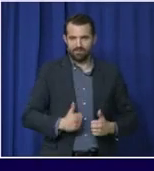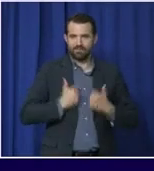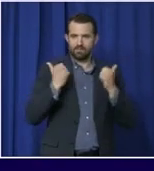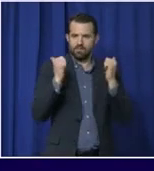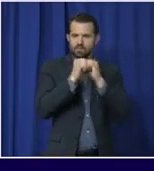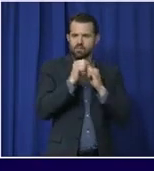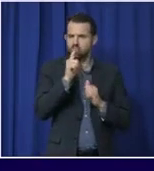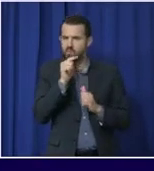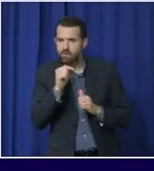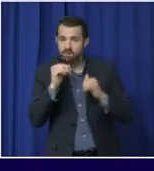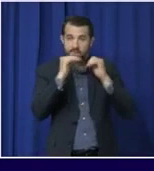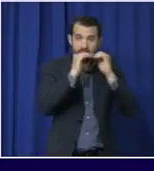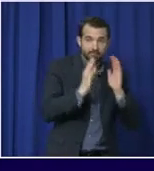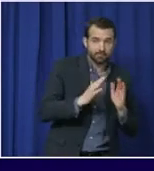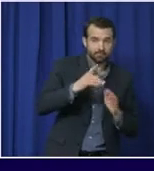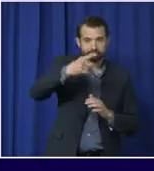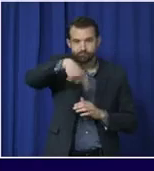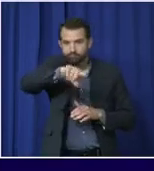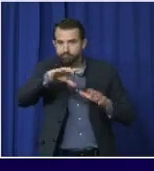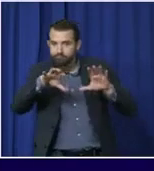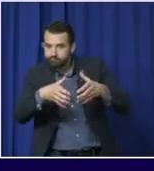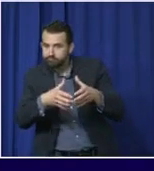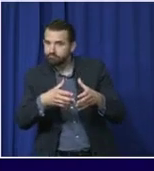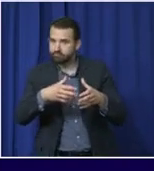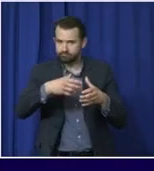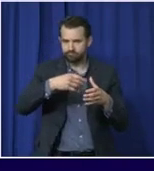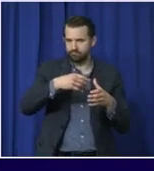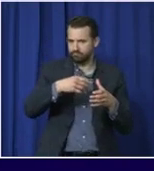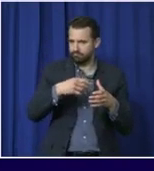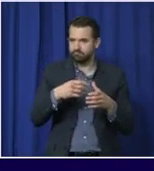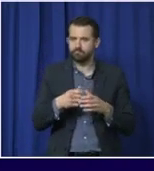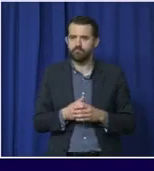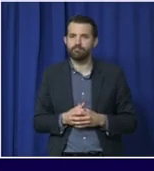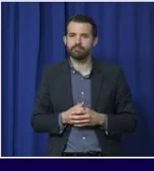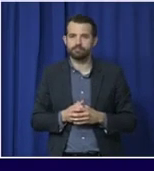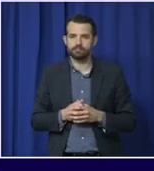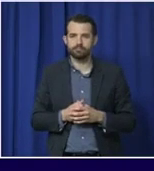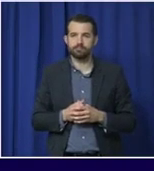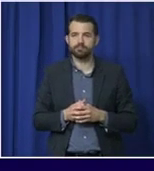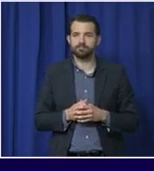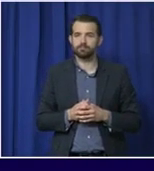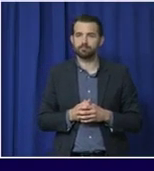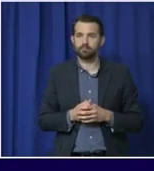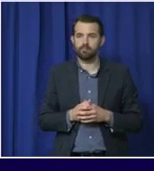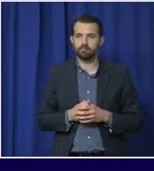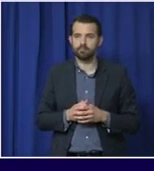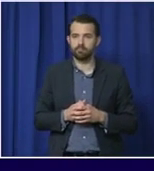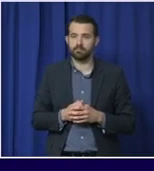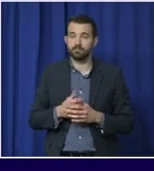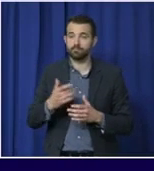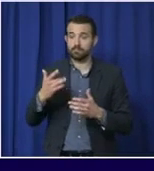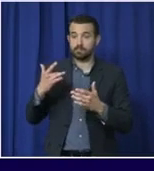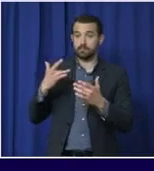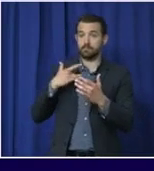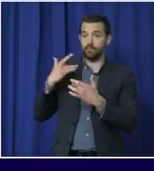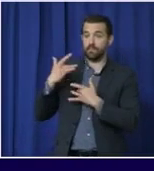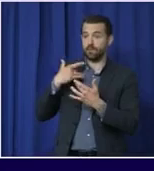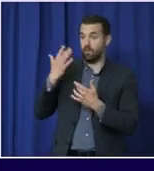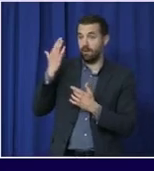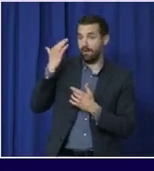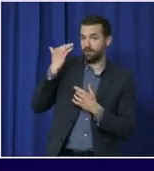contacts. And there in this situation we want to be especially concerned. Given that immigrants are often